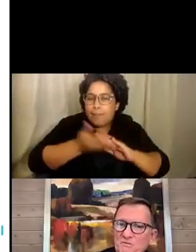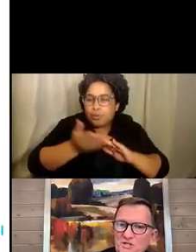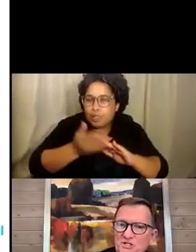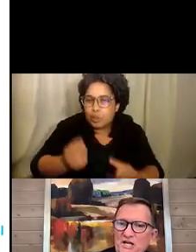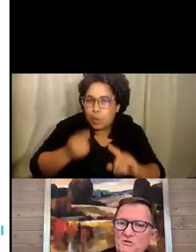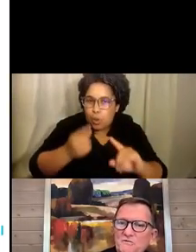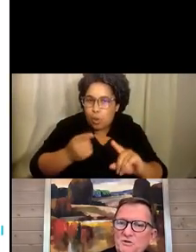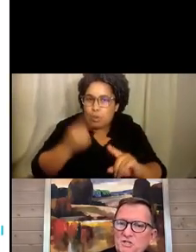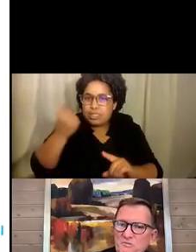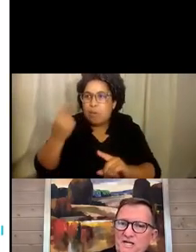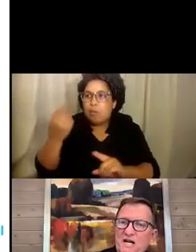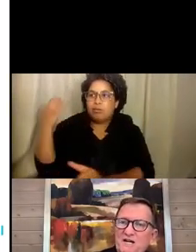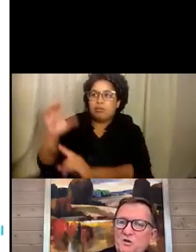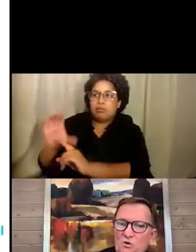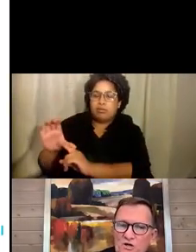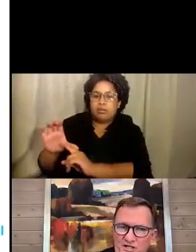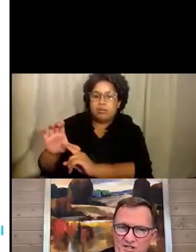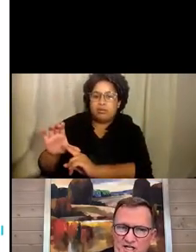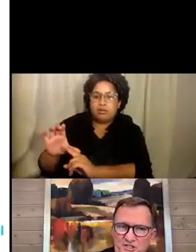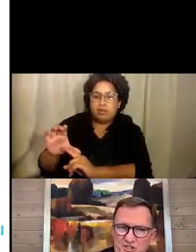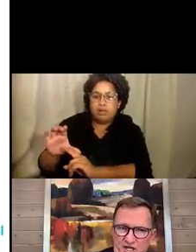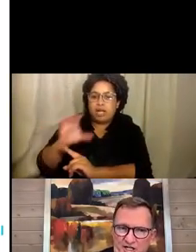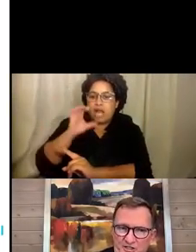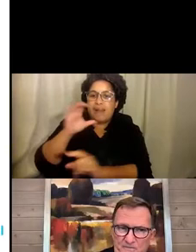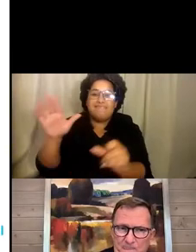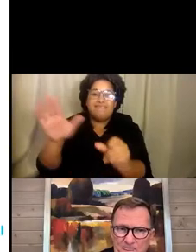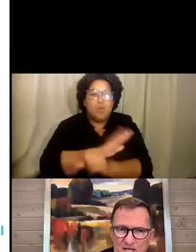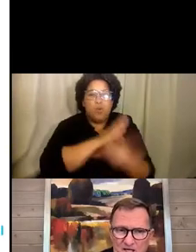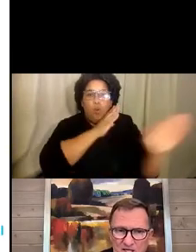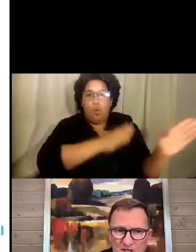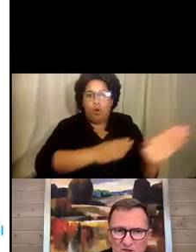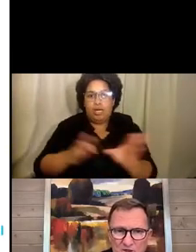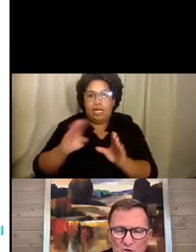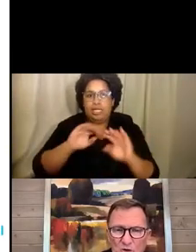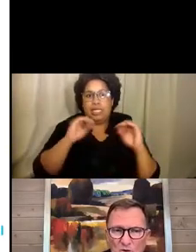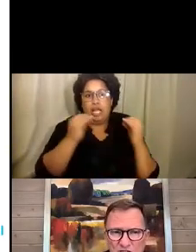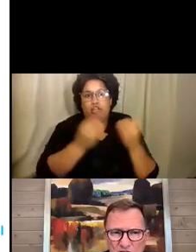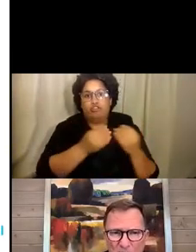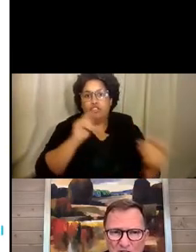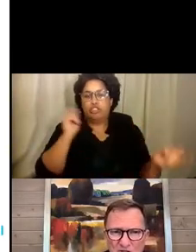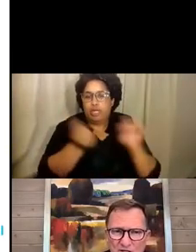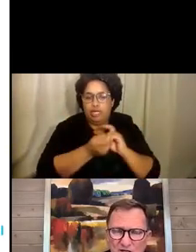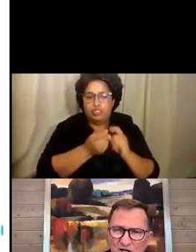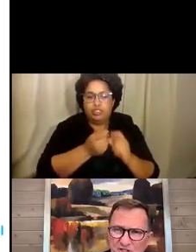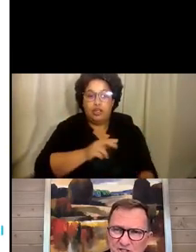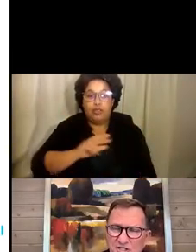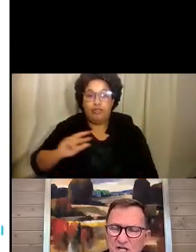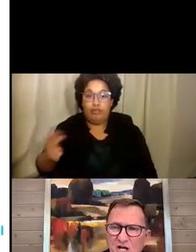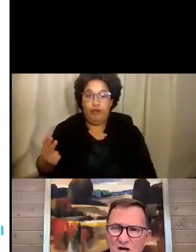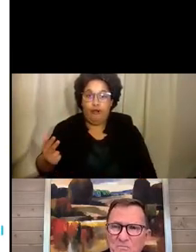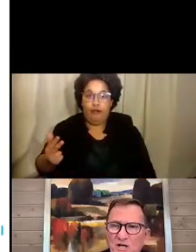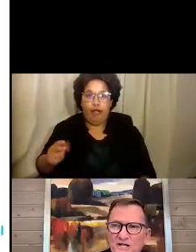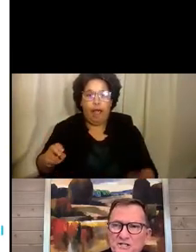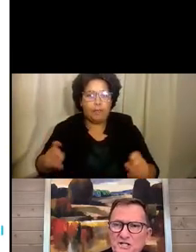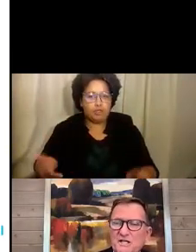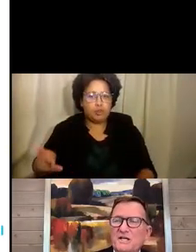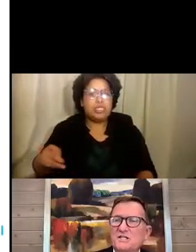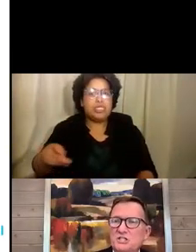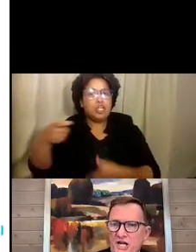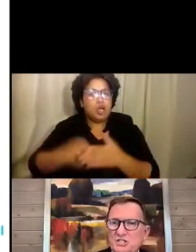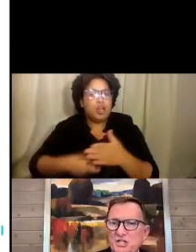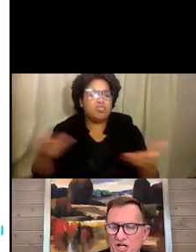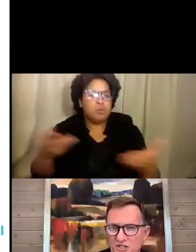somebody should be assigned to versus being kind of an organization change. The third one, what's the opportunity cost? This is a complex